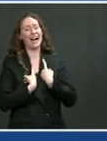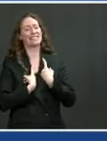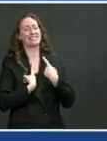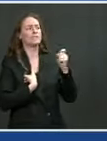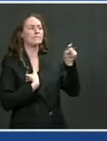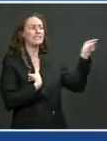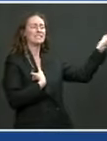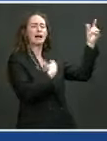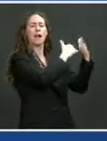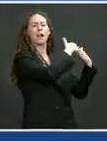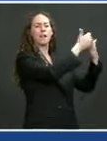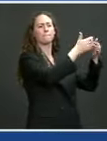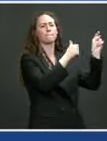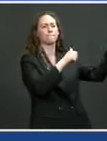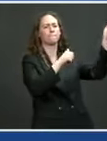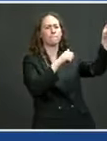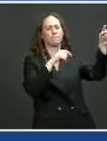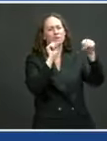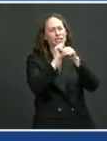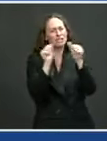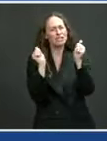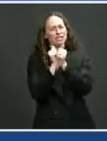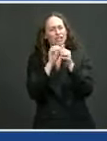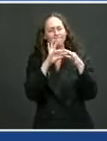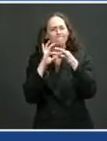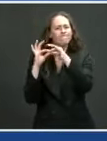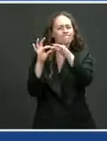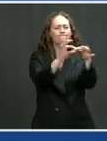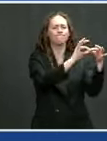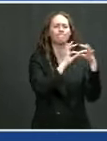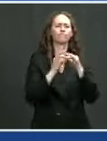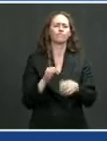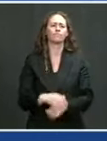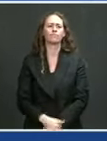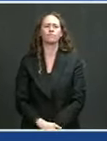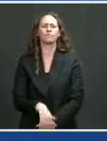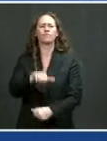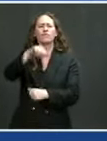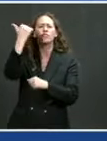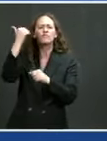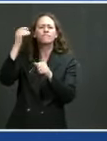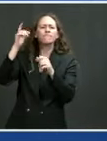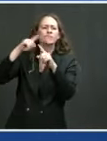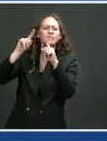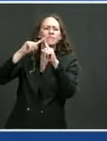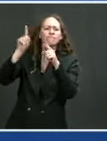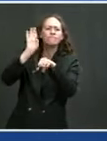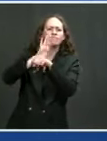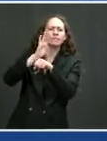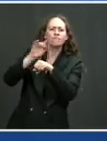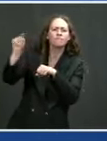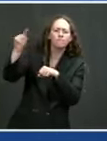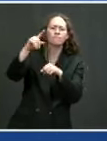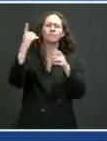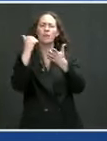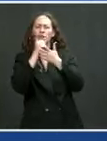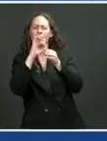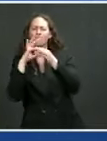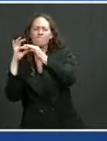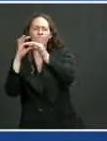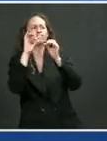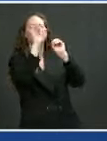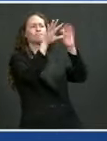and others and partner nations to vastly increase supply, to create most of it here in the United States,